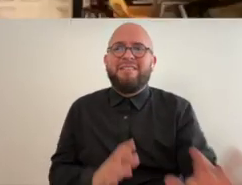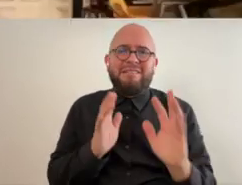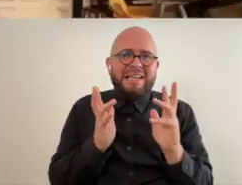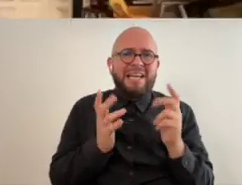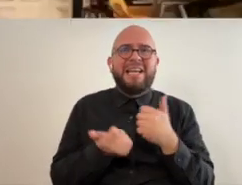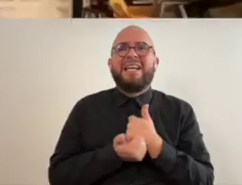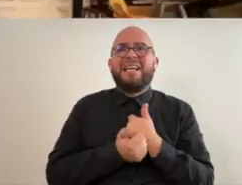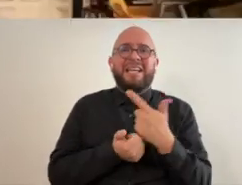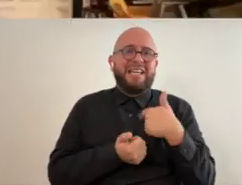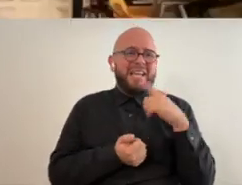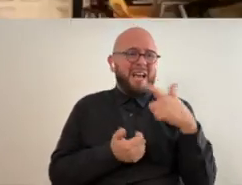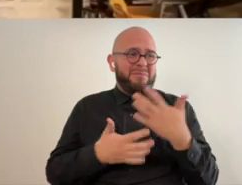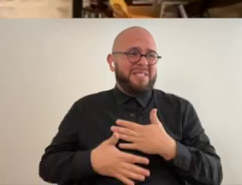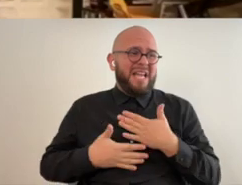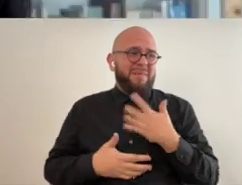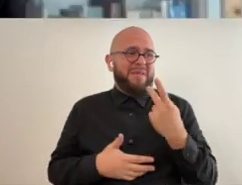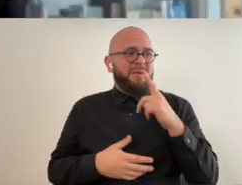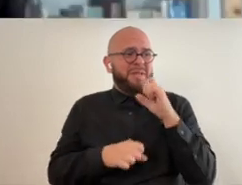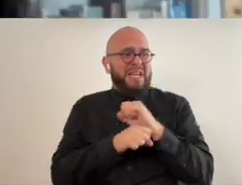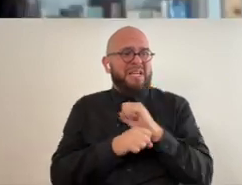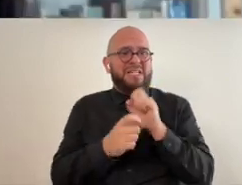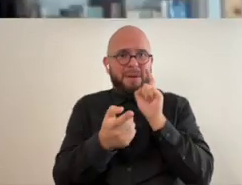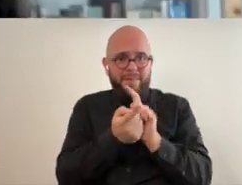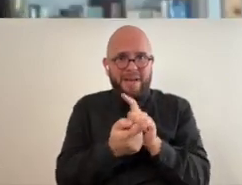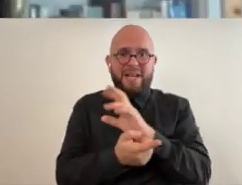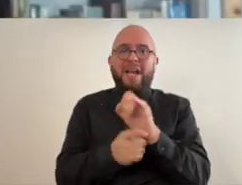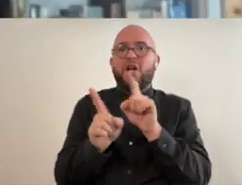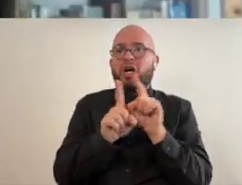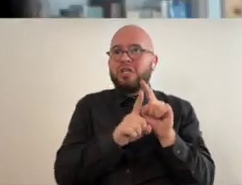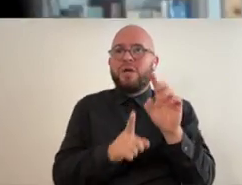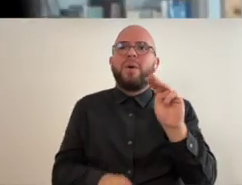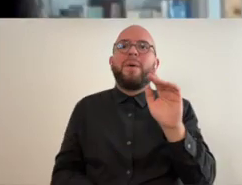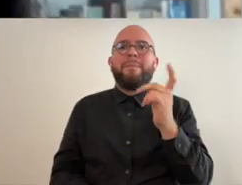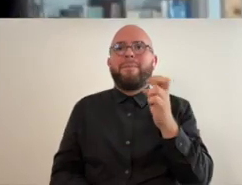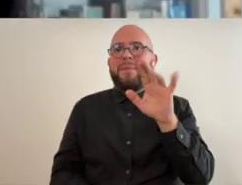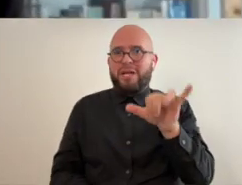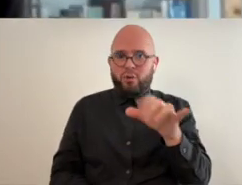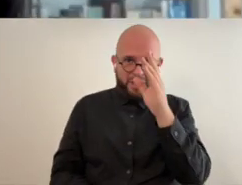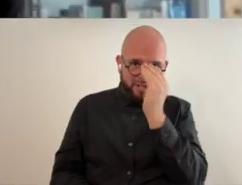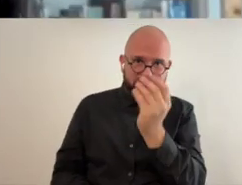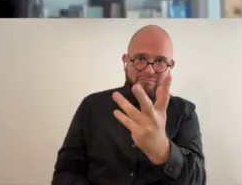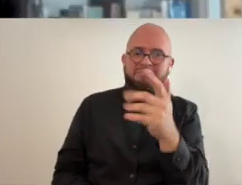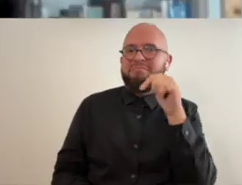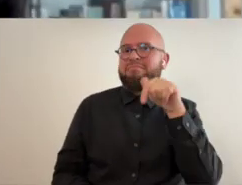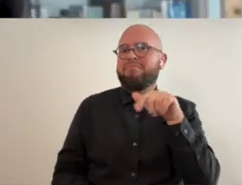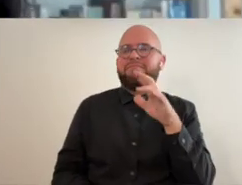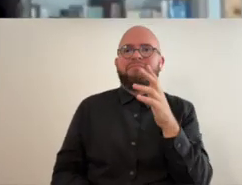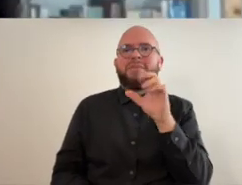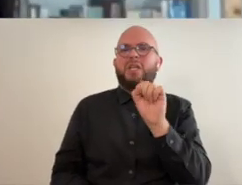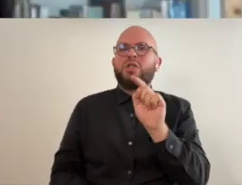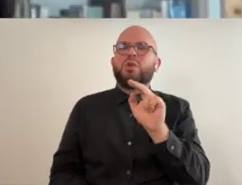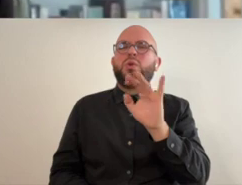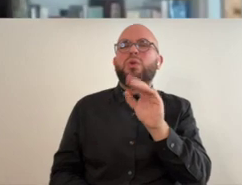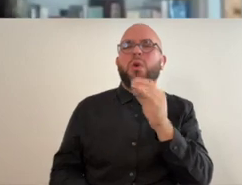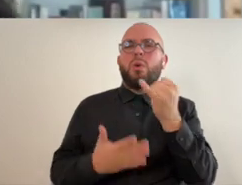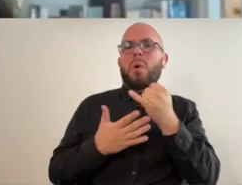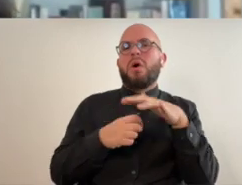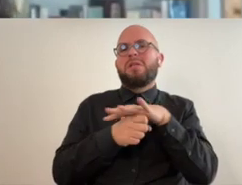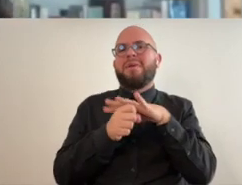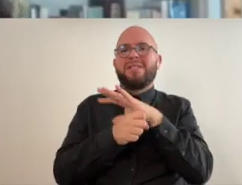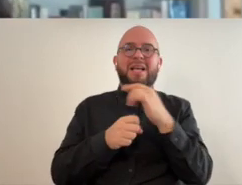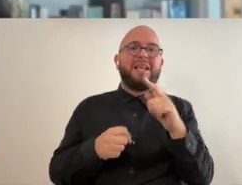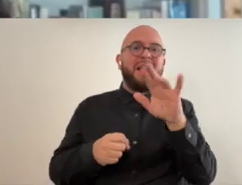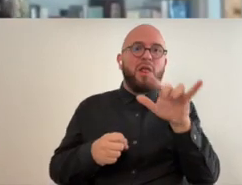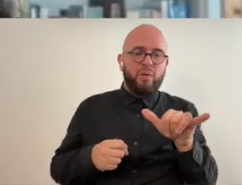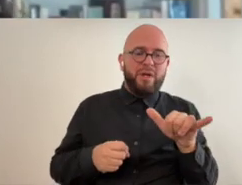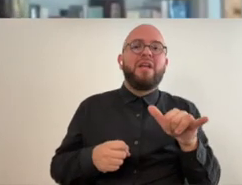i'm just so glad we actually got to to really meet also the makery by the way is this uh studio art space and gallery